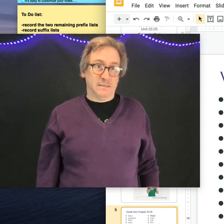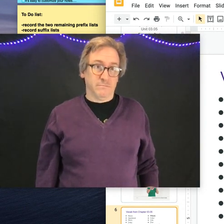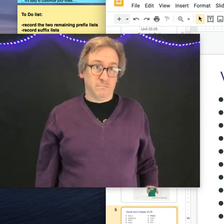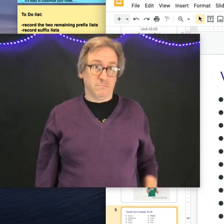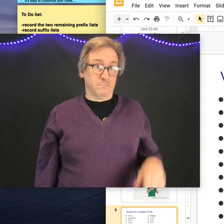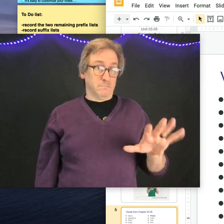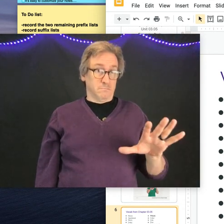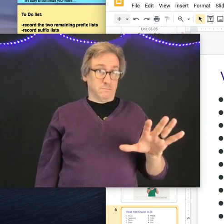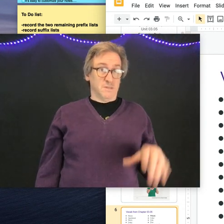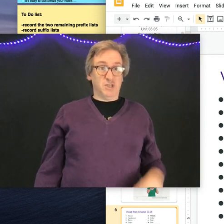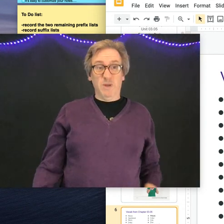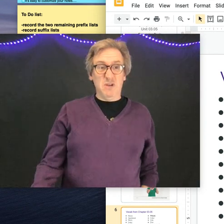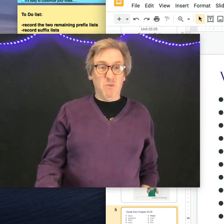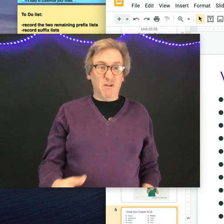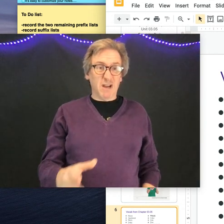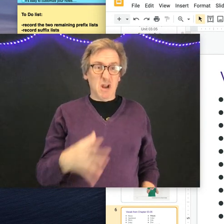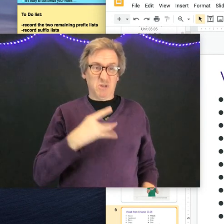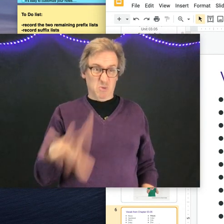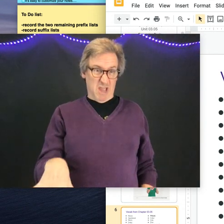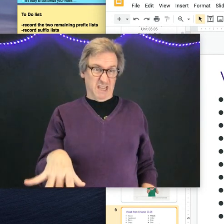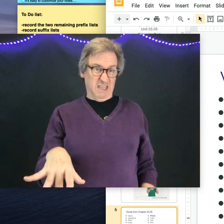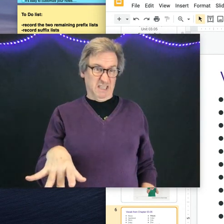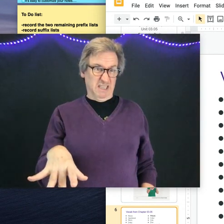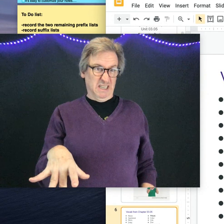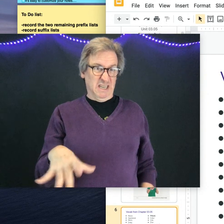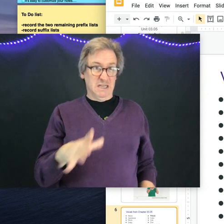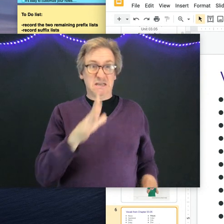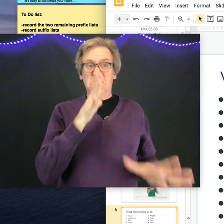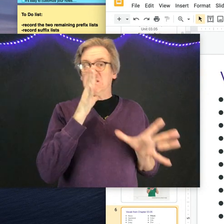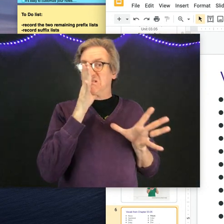Detest. So we already know don't like.